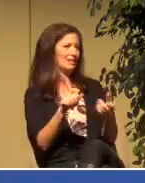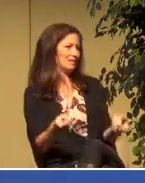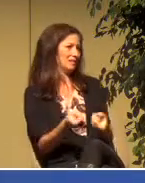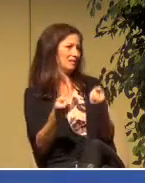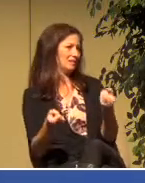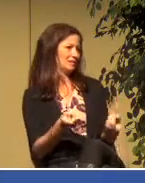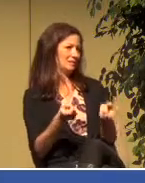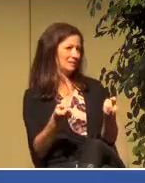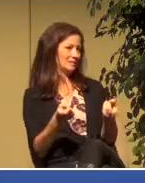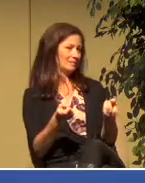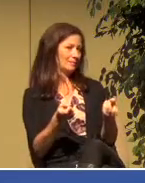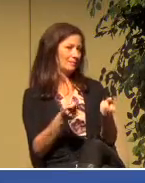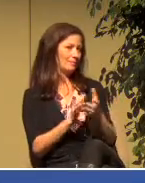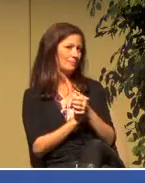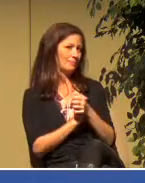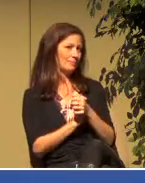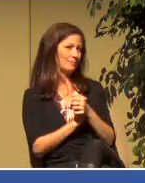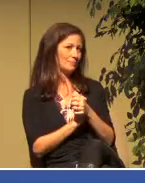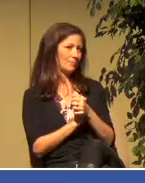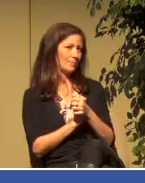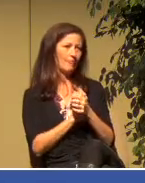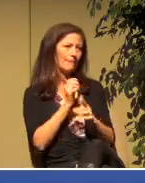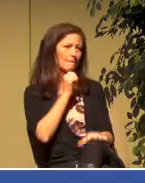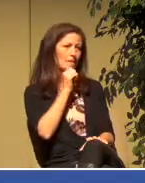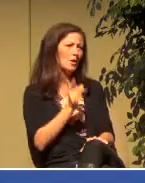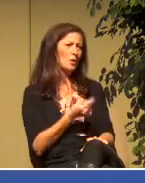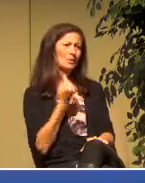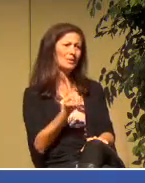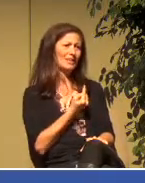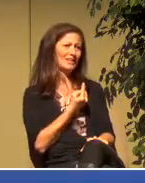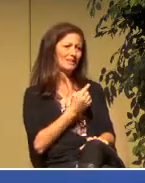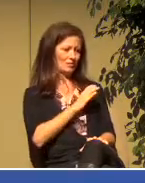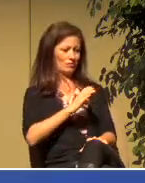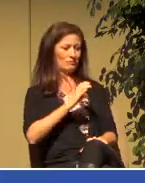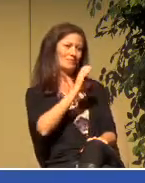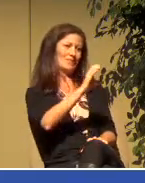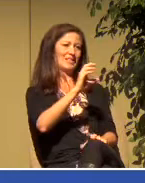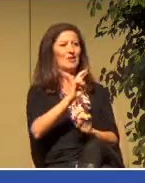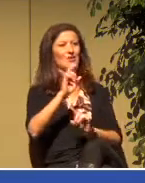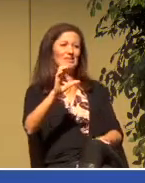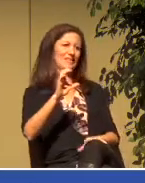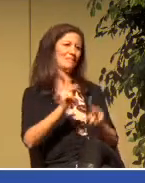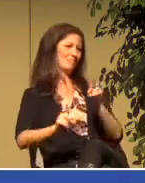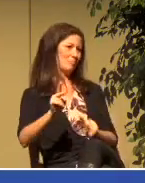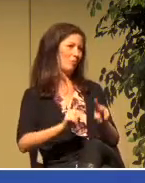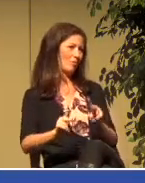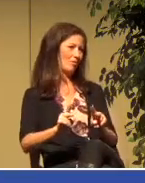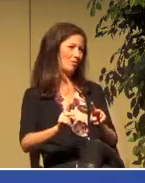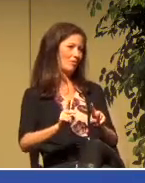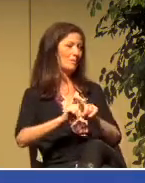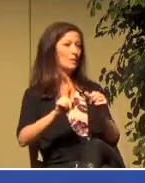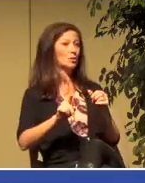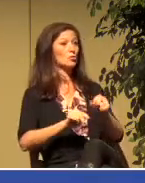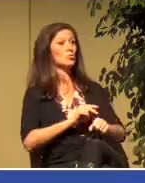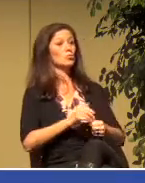and it's not just old Christian Reformed people that struggle with this we have new generations